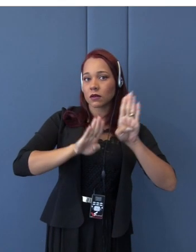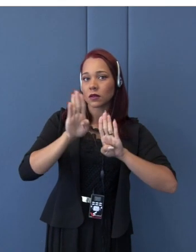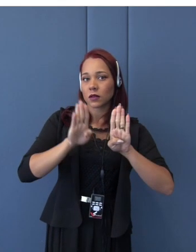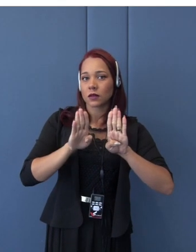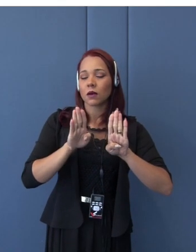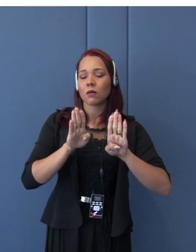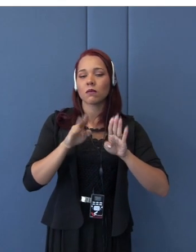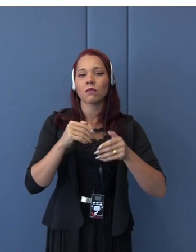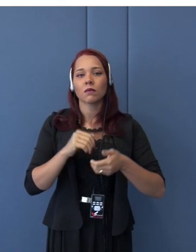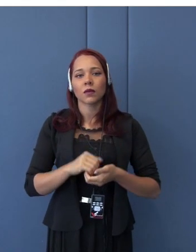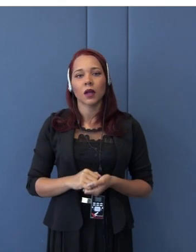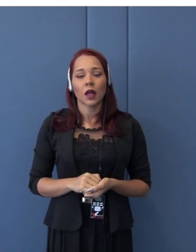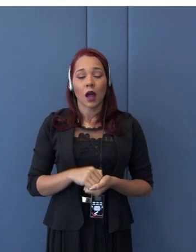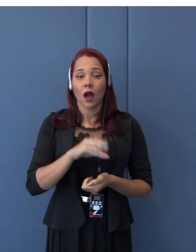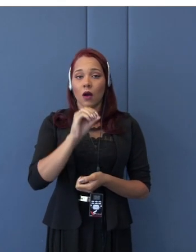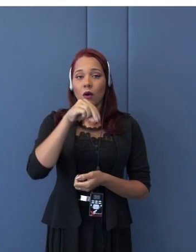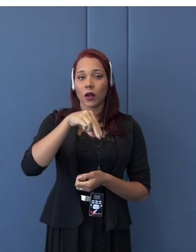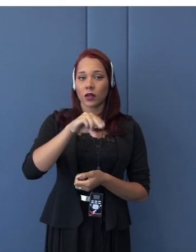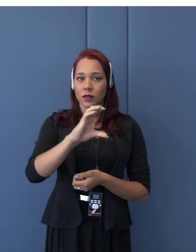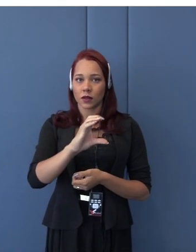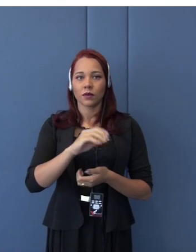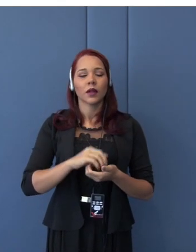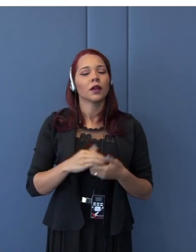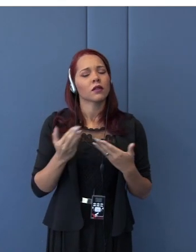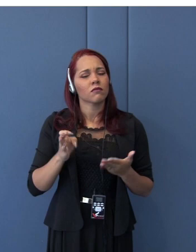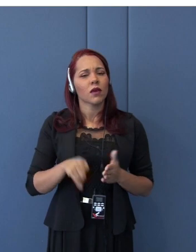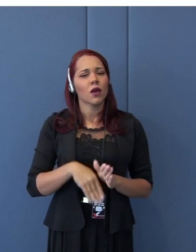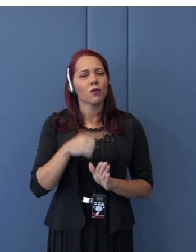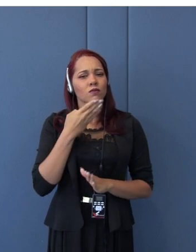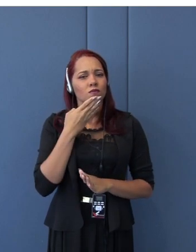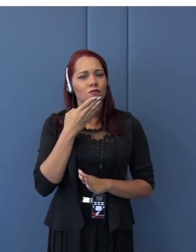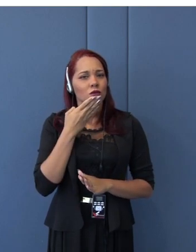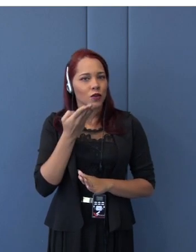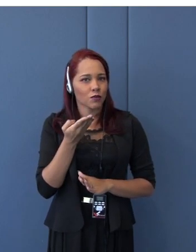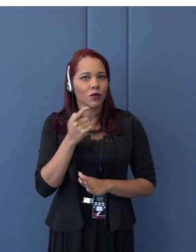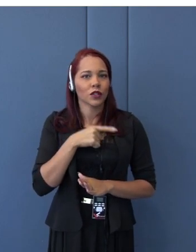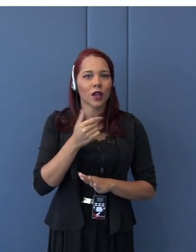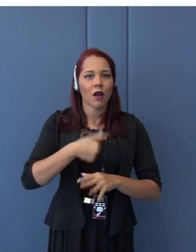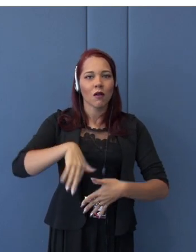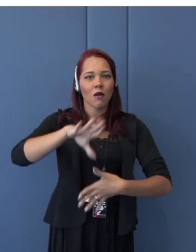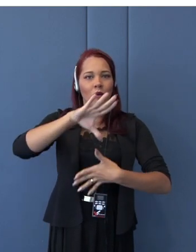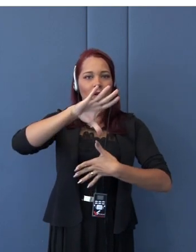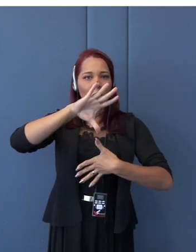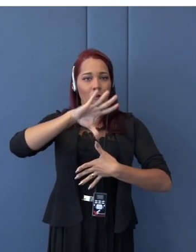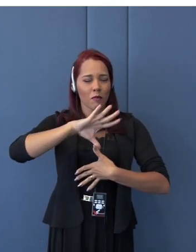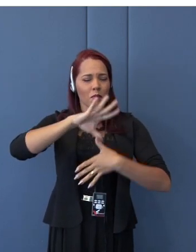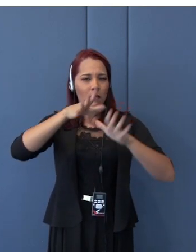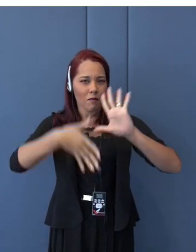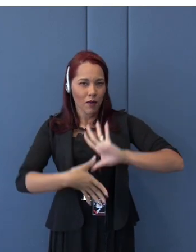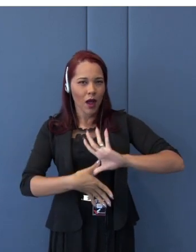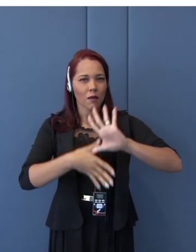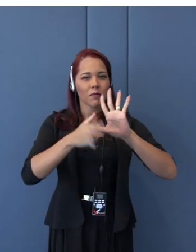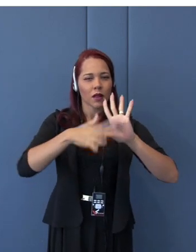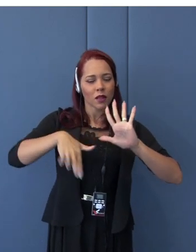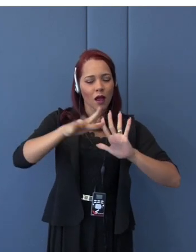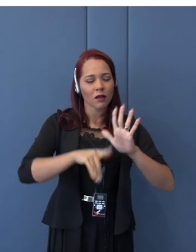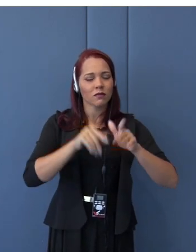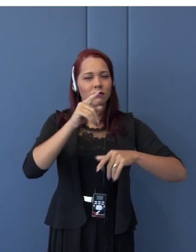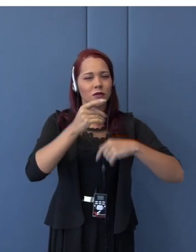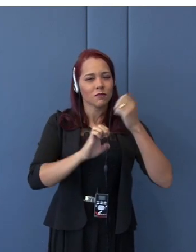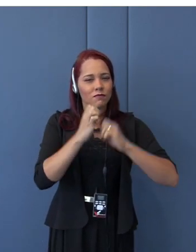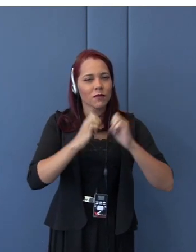this is a kind of the map of Japanese companies, automotive companies scattered around